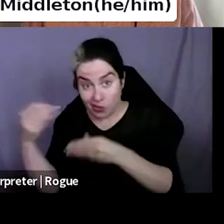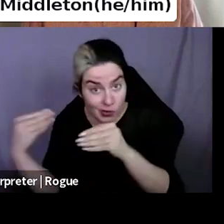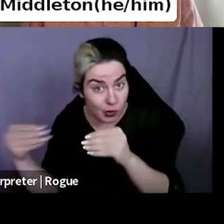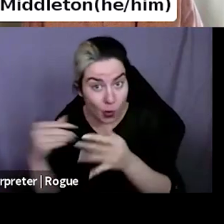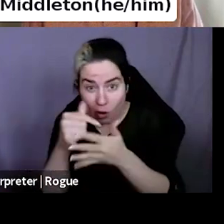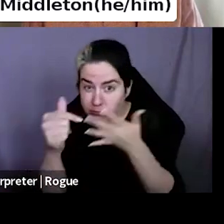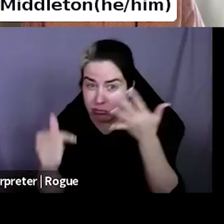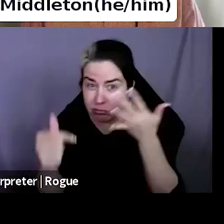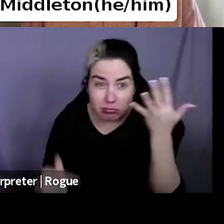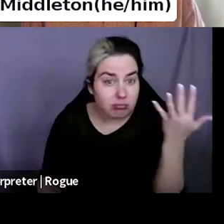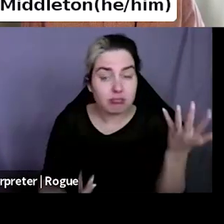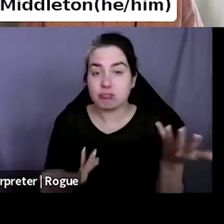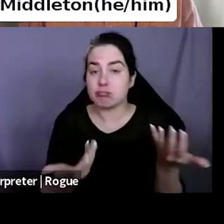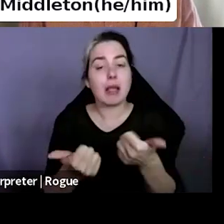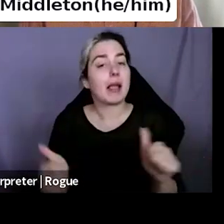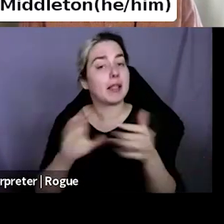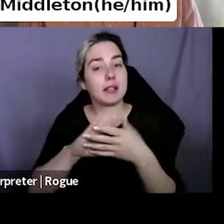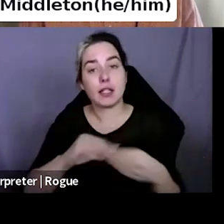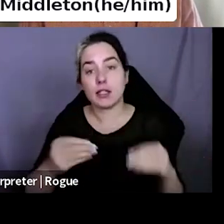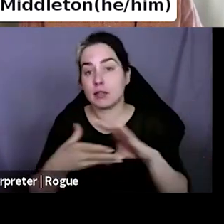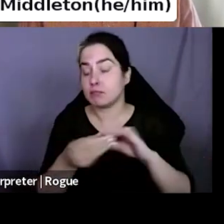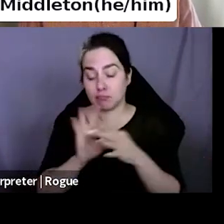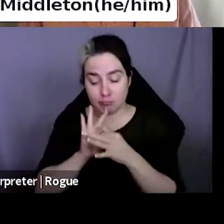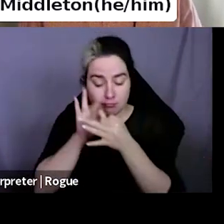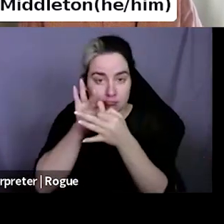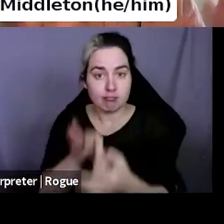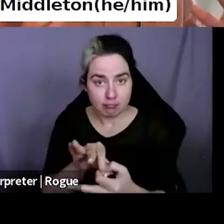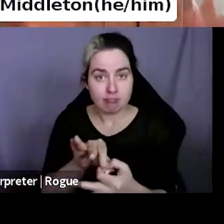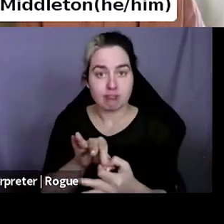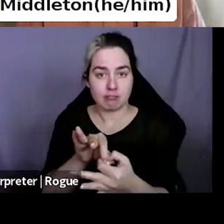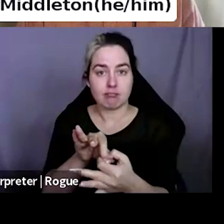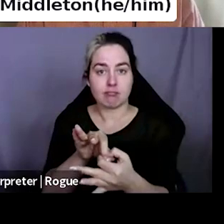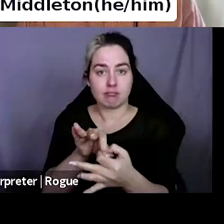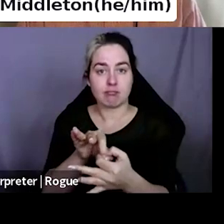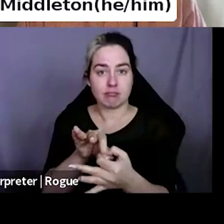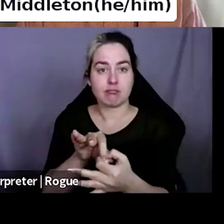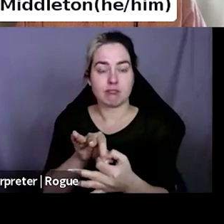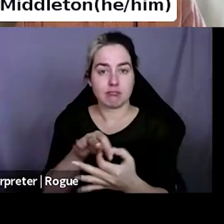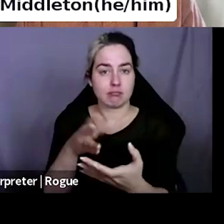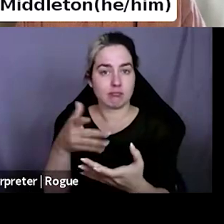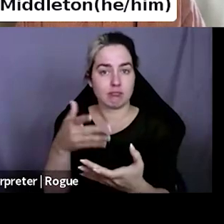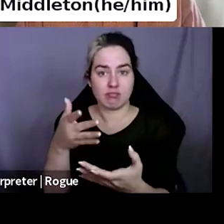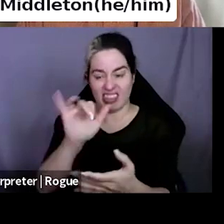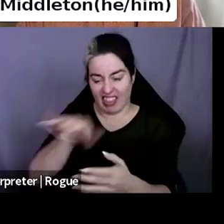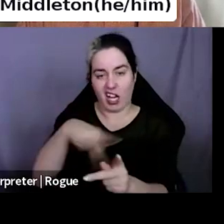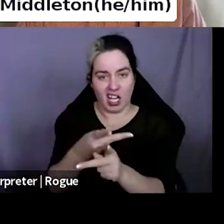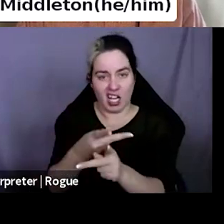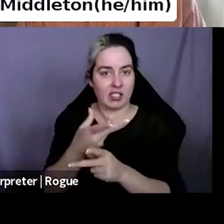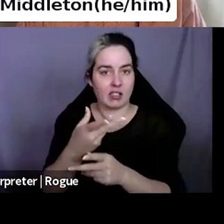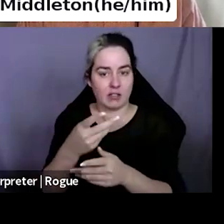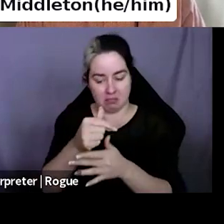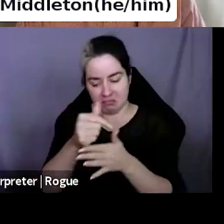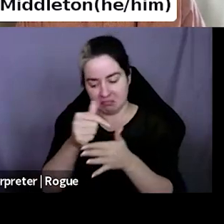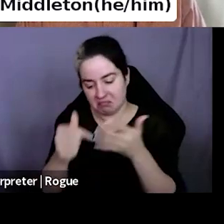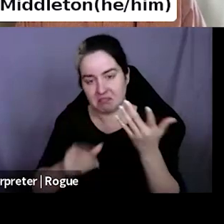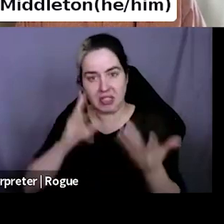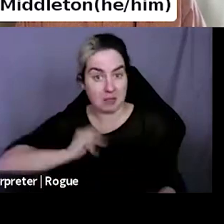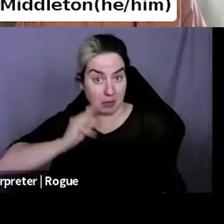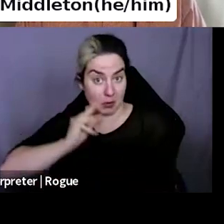So any stories you have around, uh, uh, these types of experiments